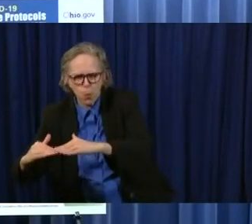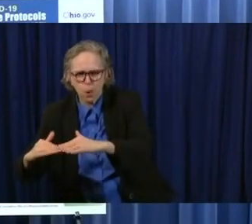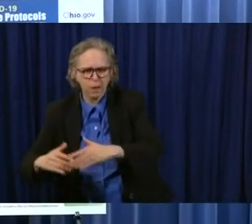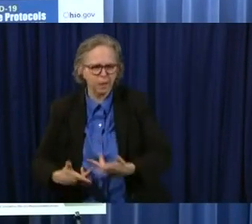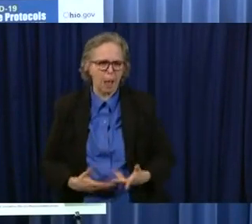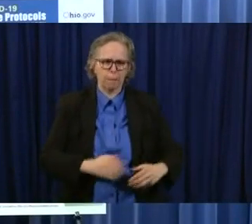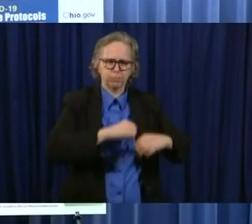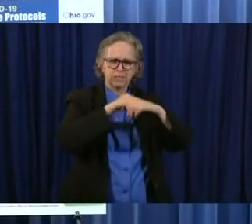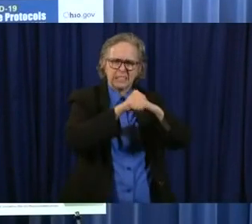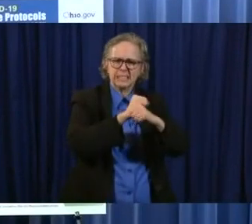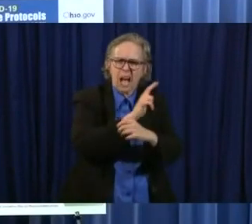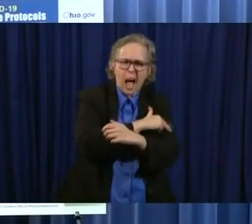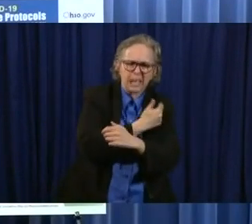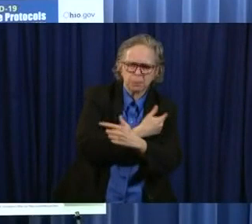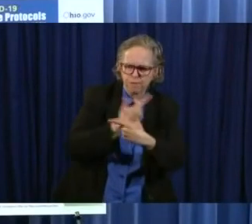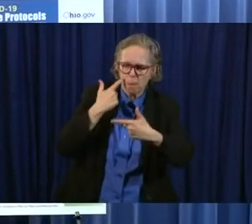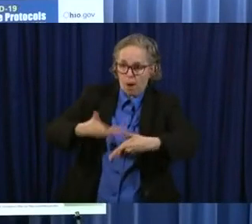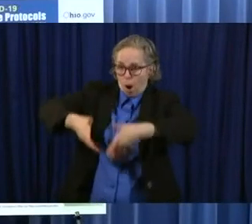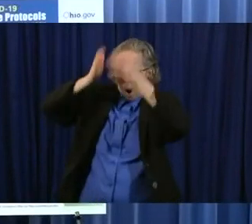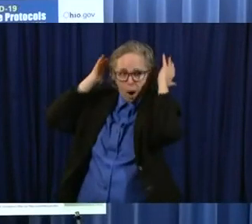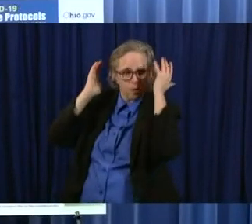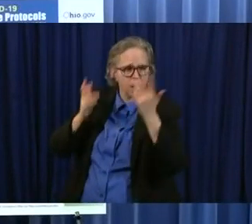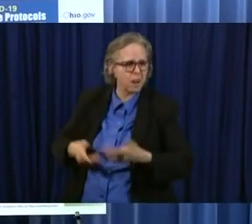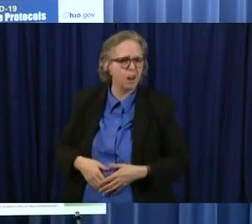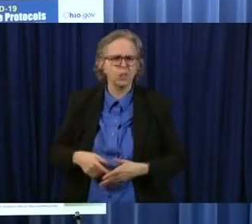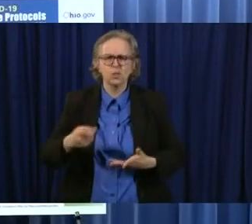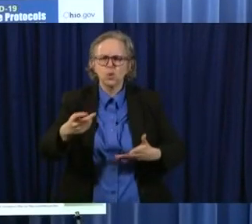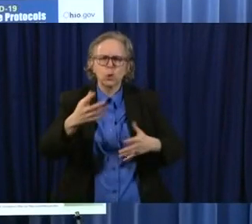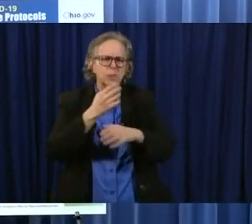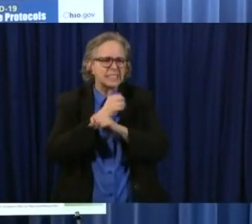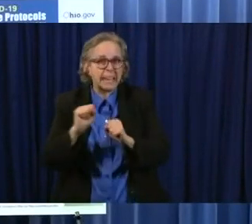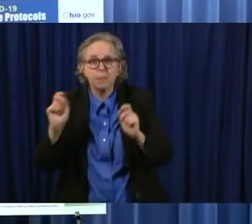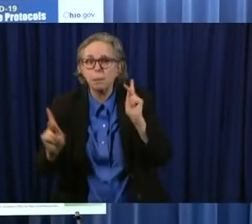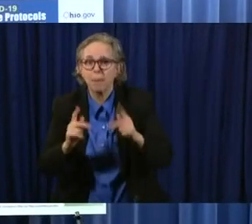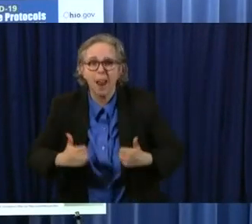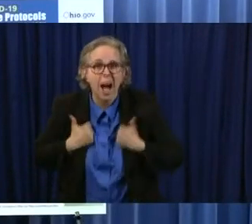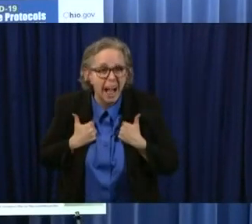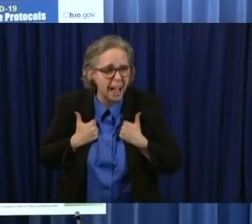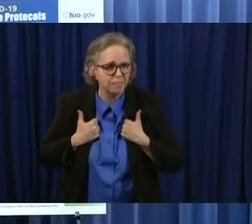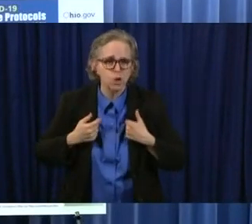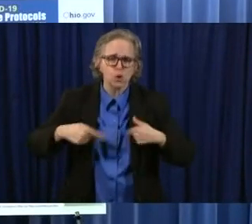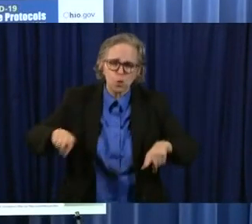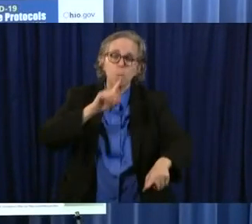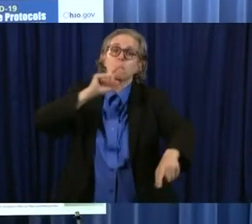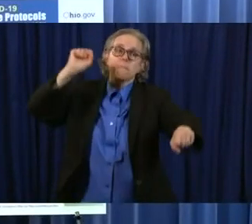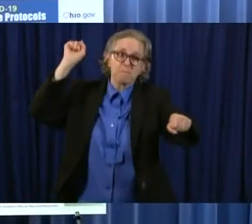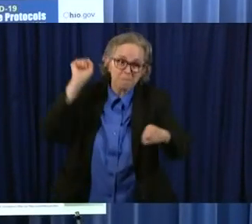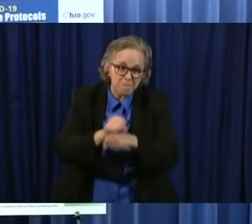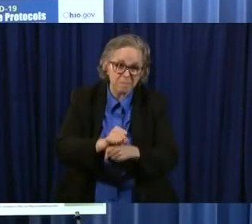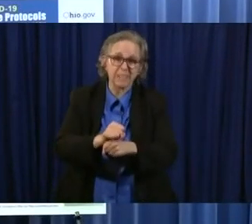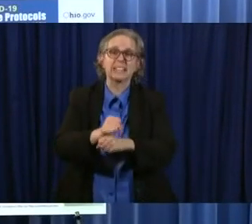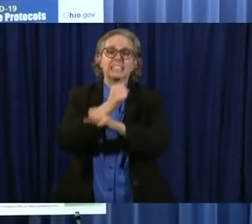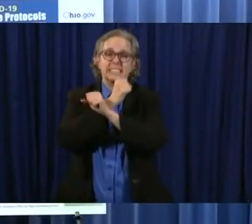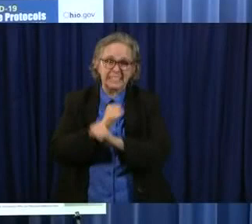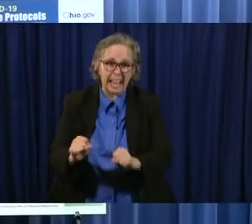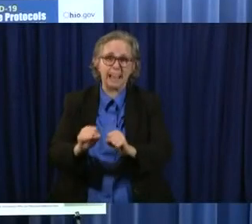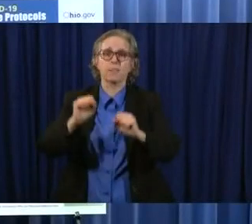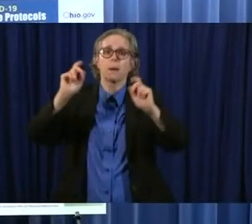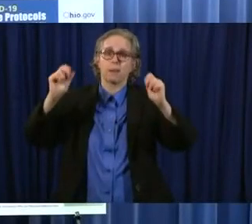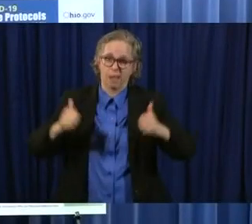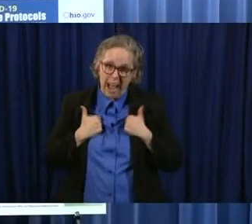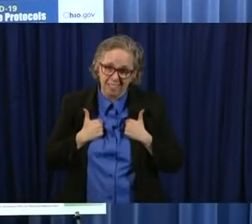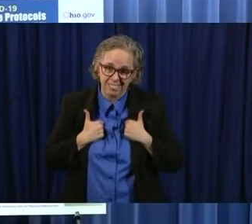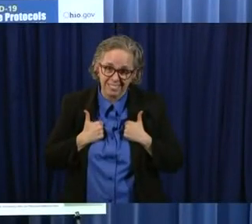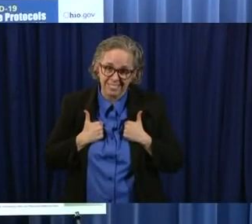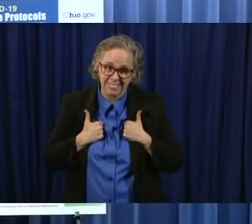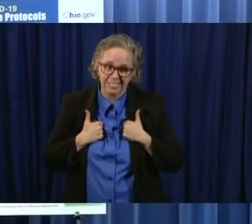you've done so much to save lives and you have saved lives we have to keep it up so we can beat the spread